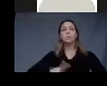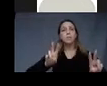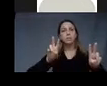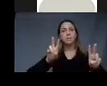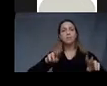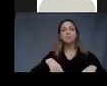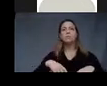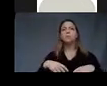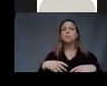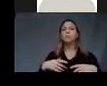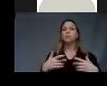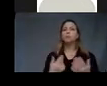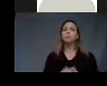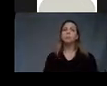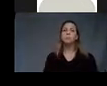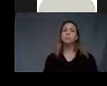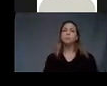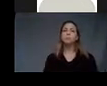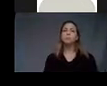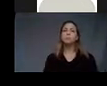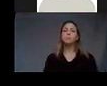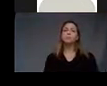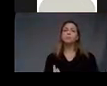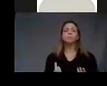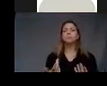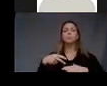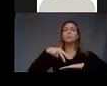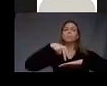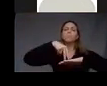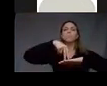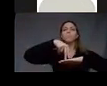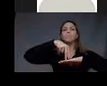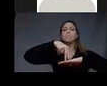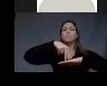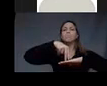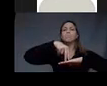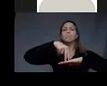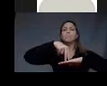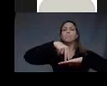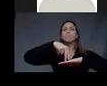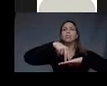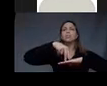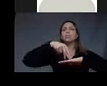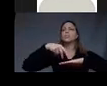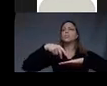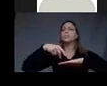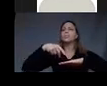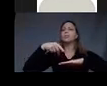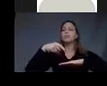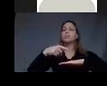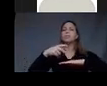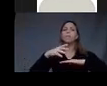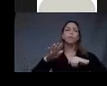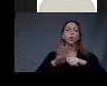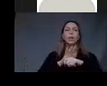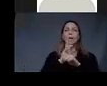just swimming in a way not swimming but she's fully immersed